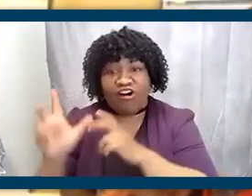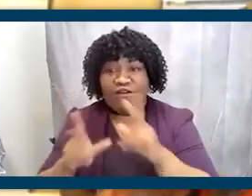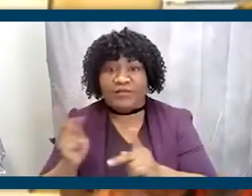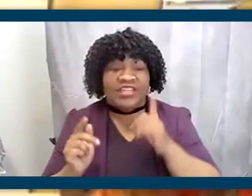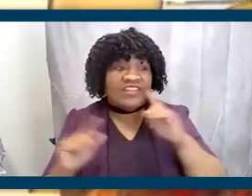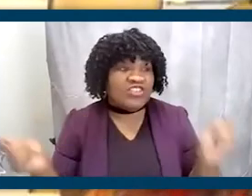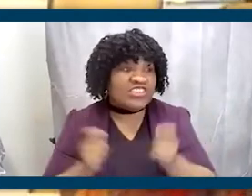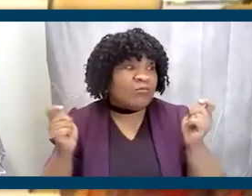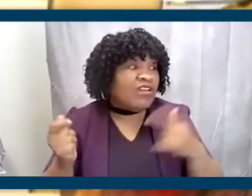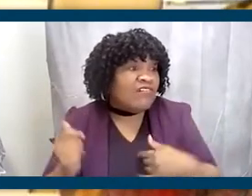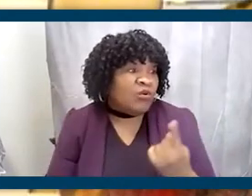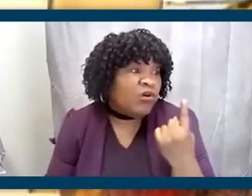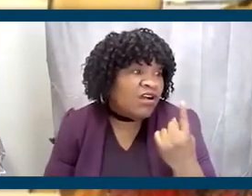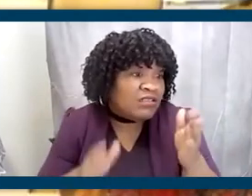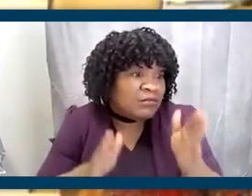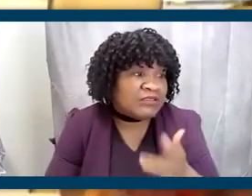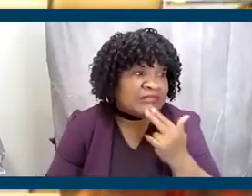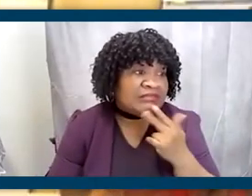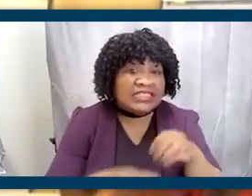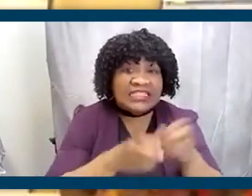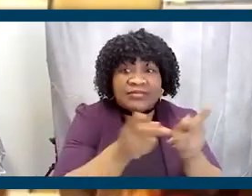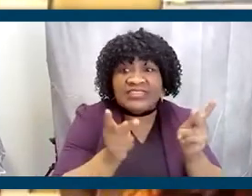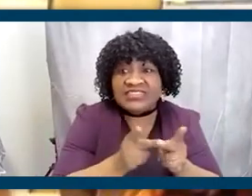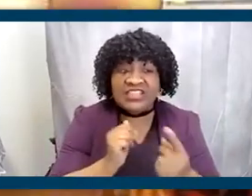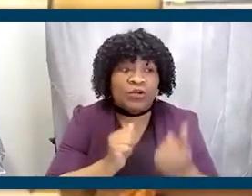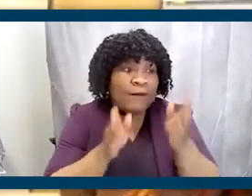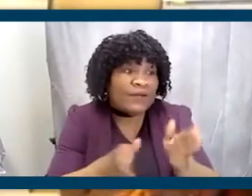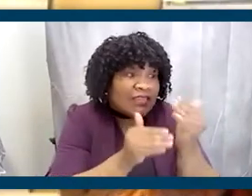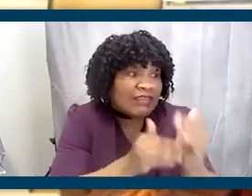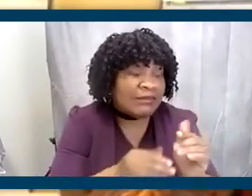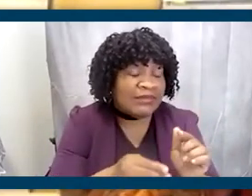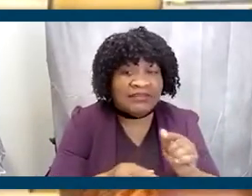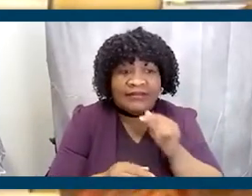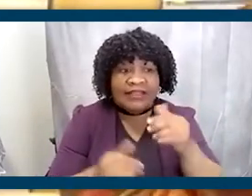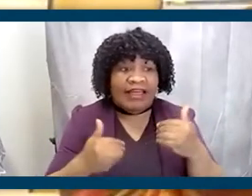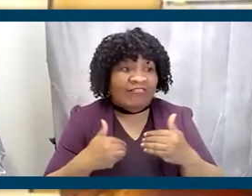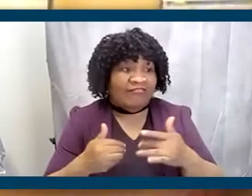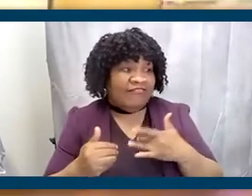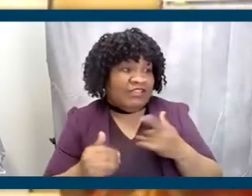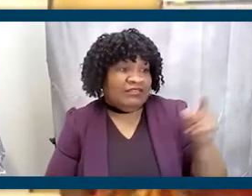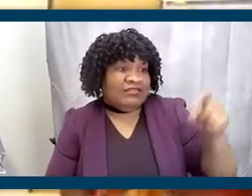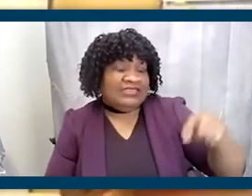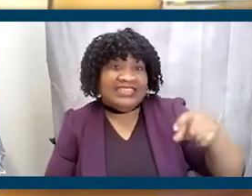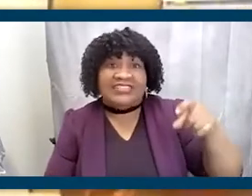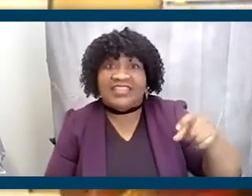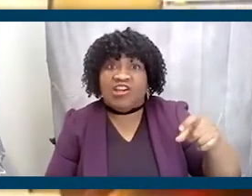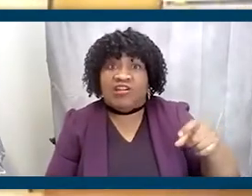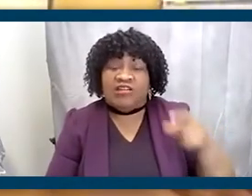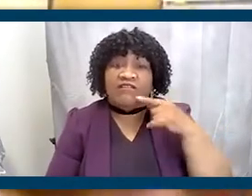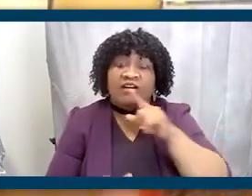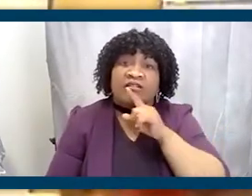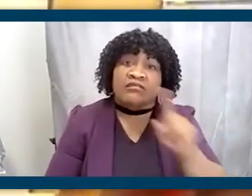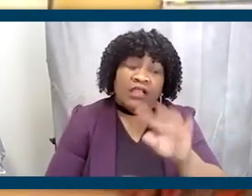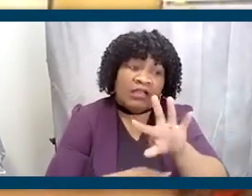that we got one person in a position, and that person is limited and doesn't feel the, the necessary, the necessity of, of really